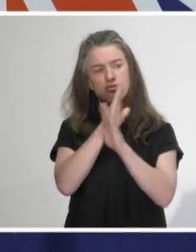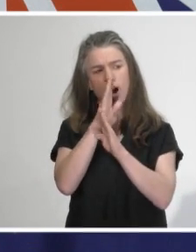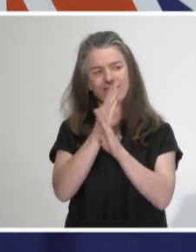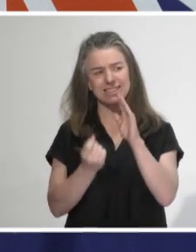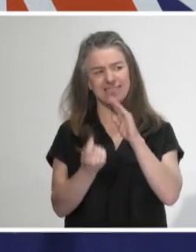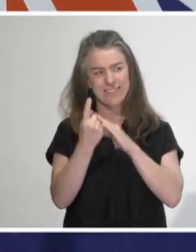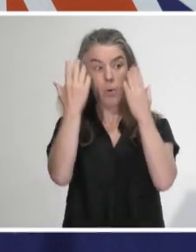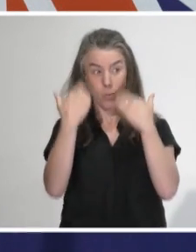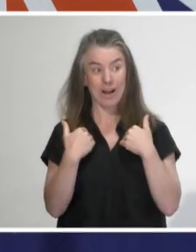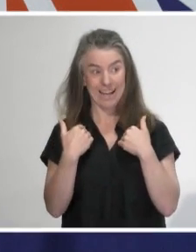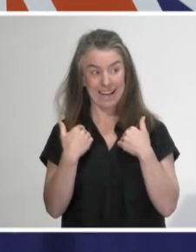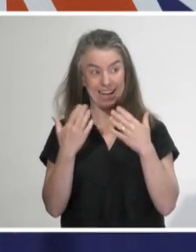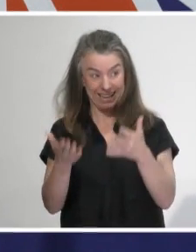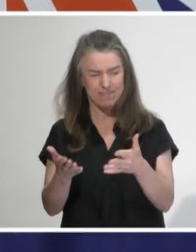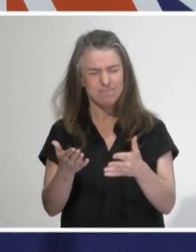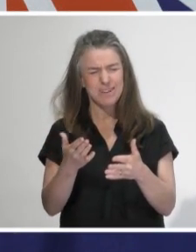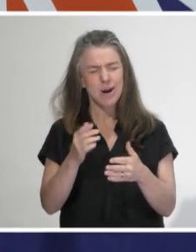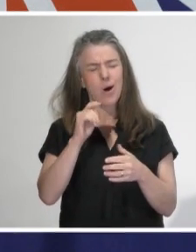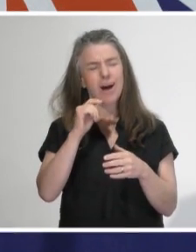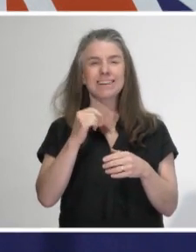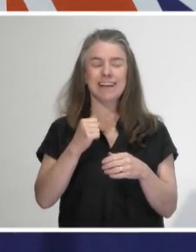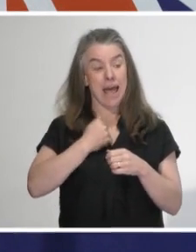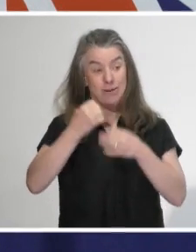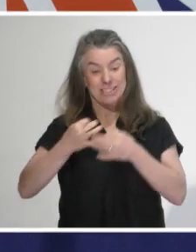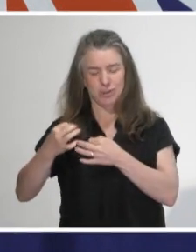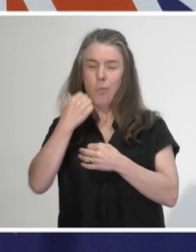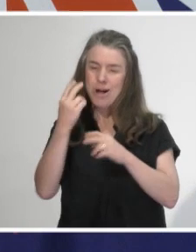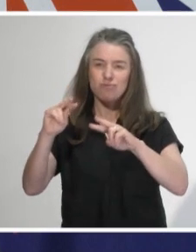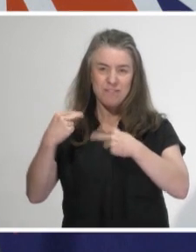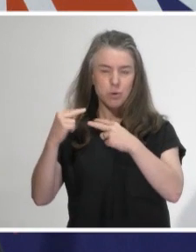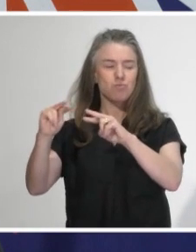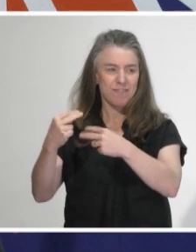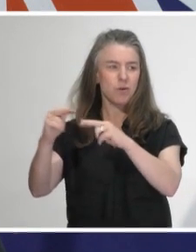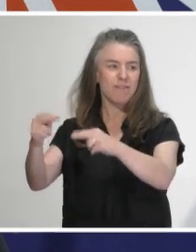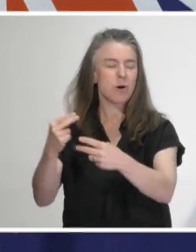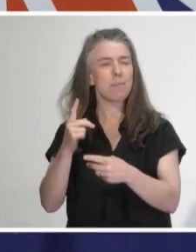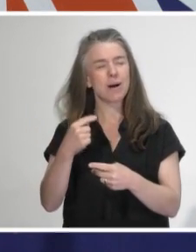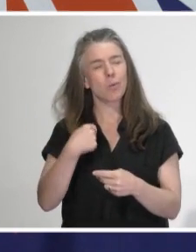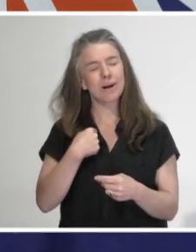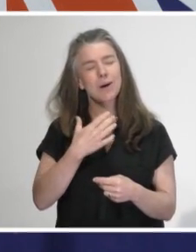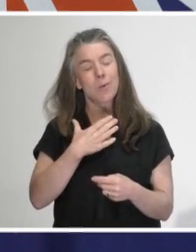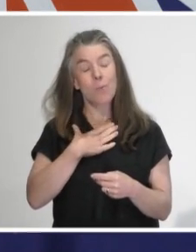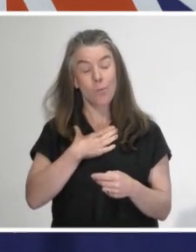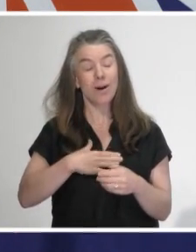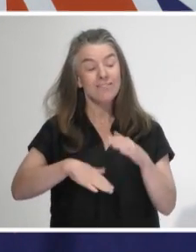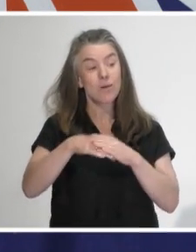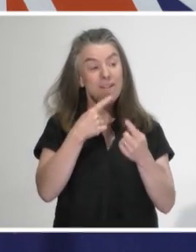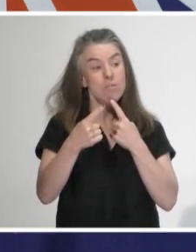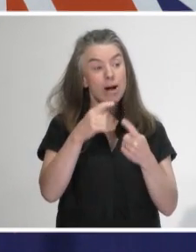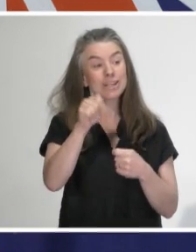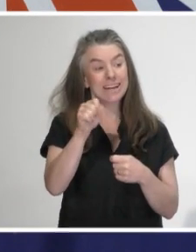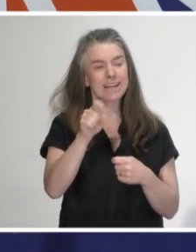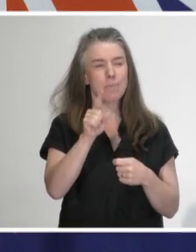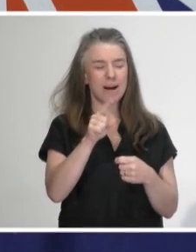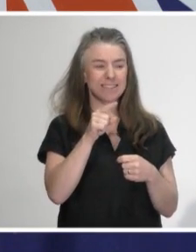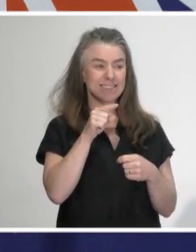and we'll keep reviewing it. We have been very keen to be as open as possible but at the